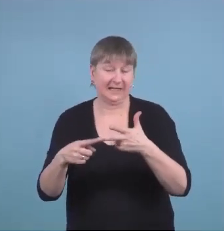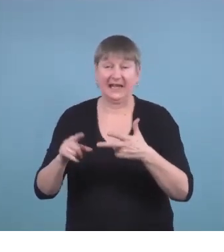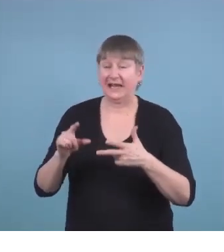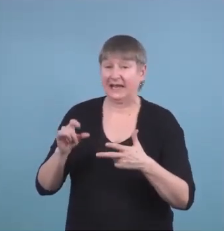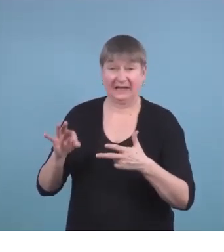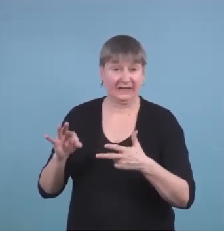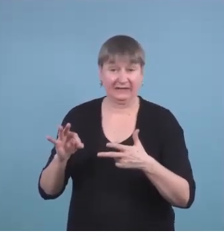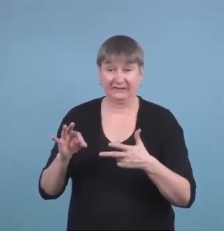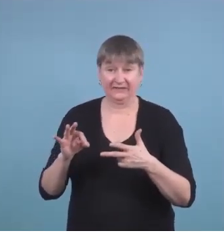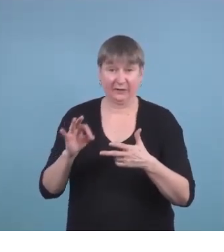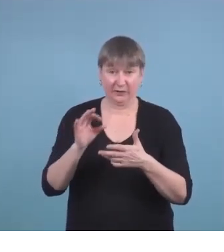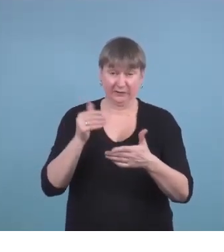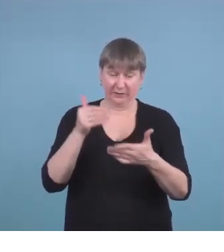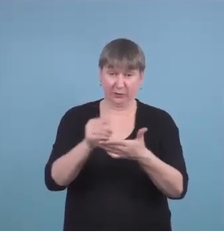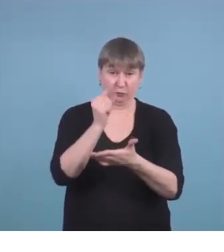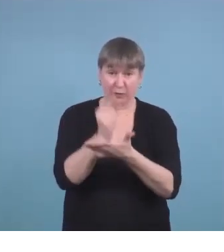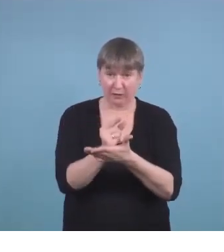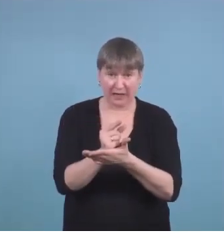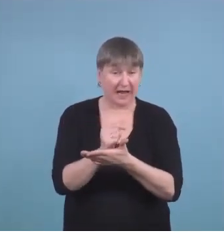to be independent